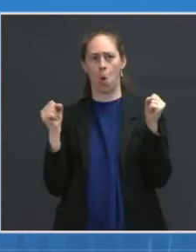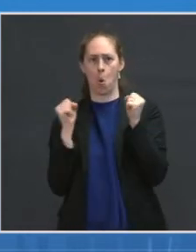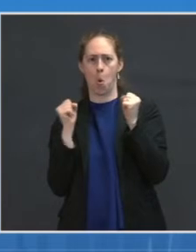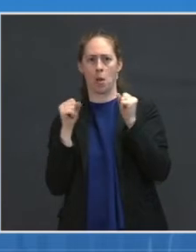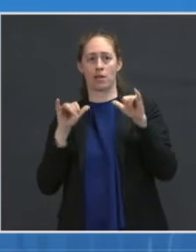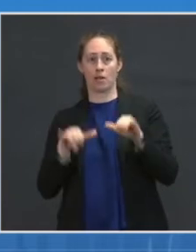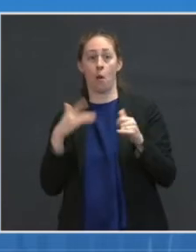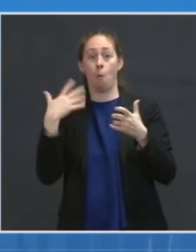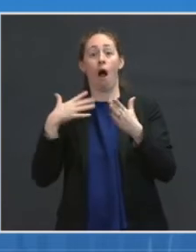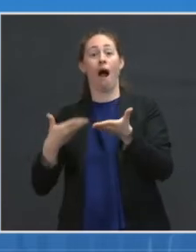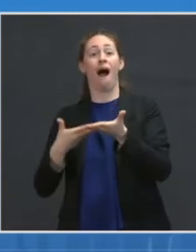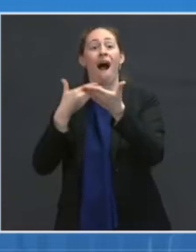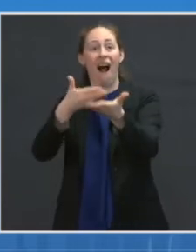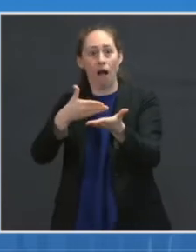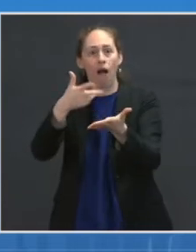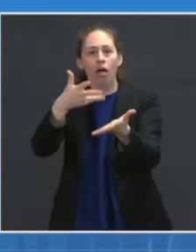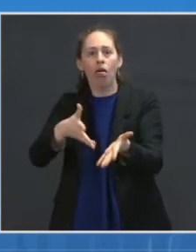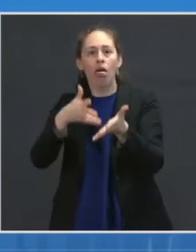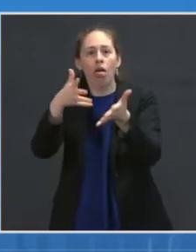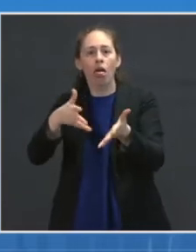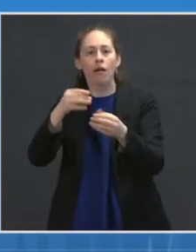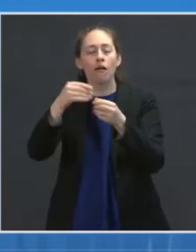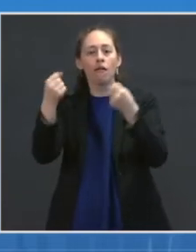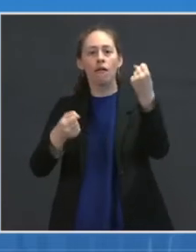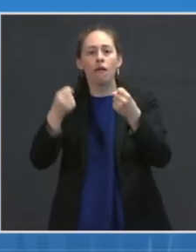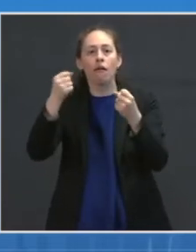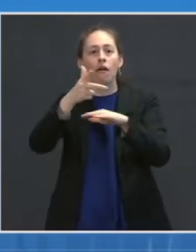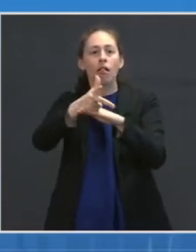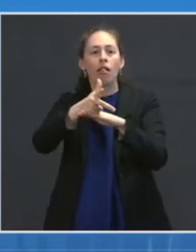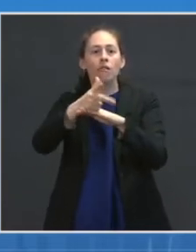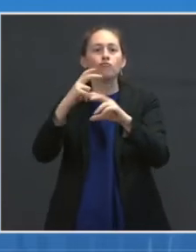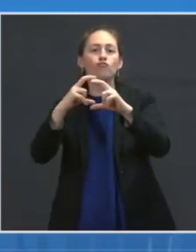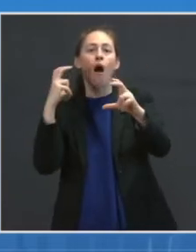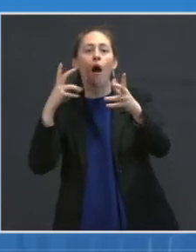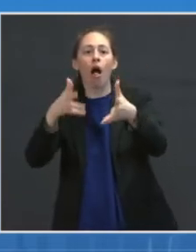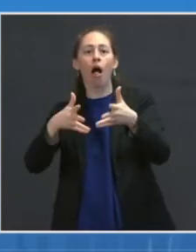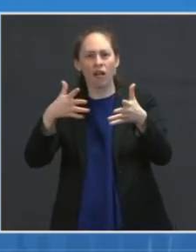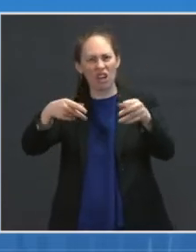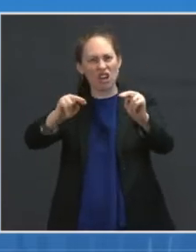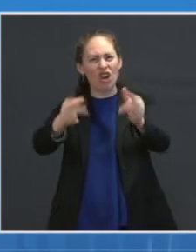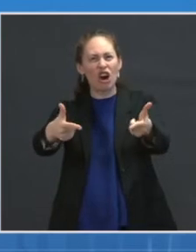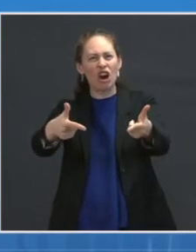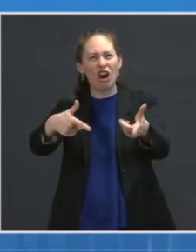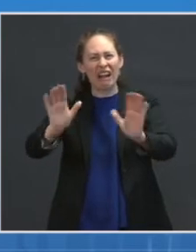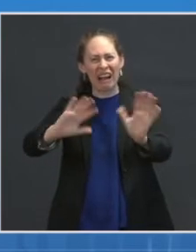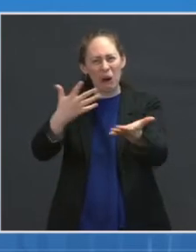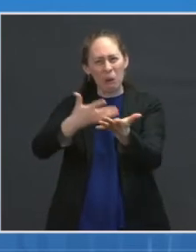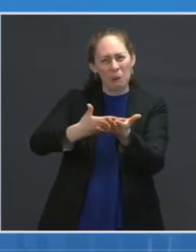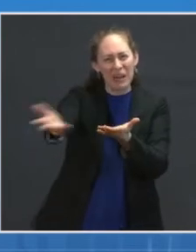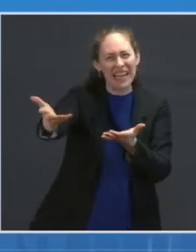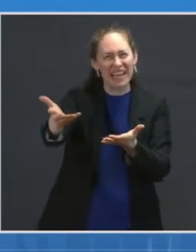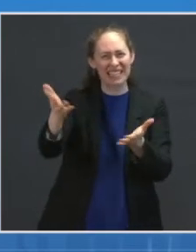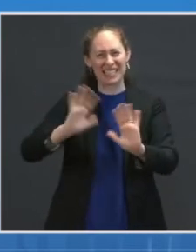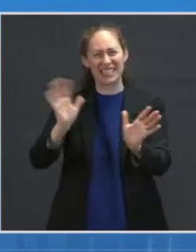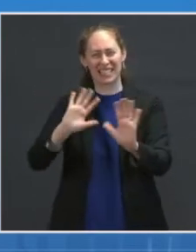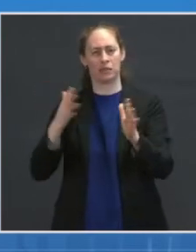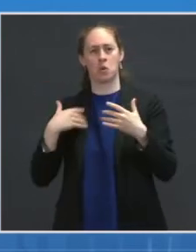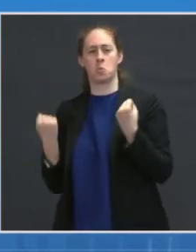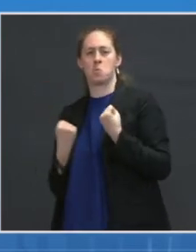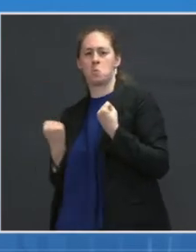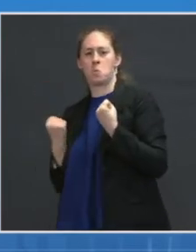them sitting at a site where they might expire. So the vaccines are sitting safe and sound in our factories and hubs,